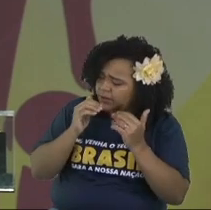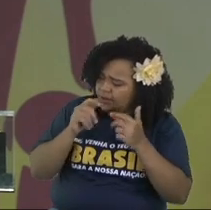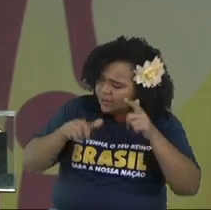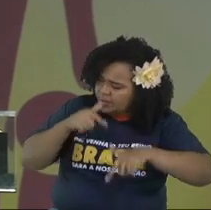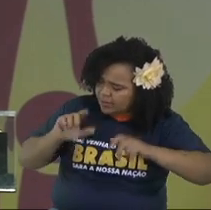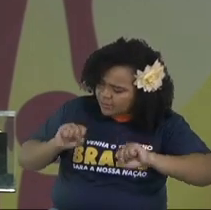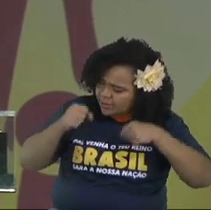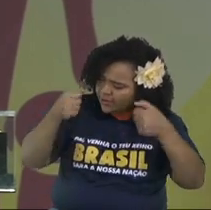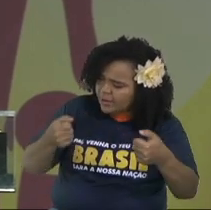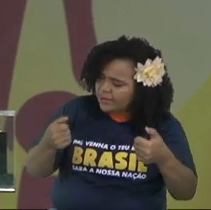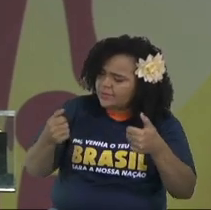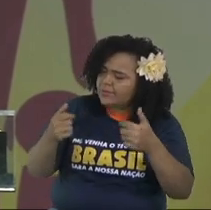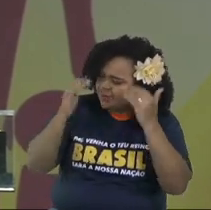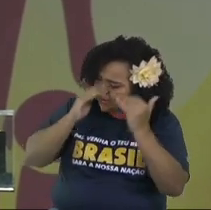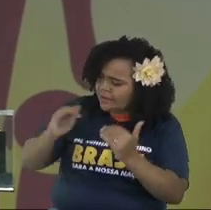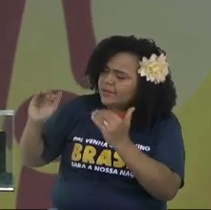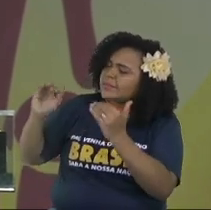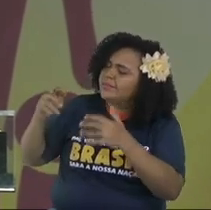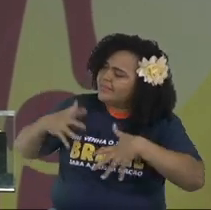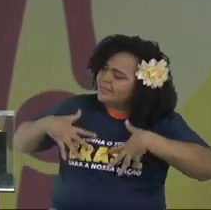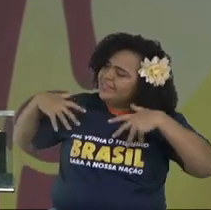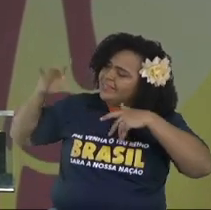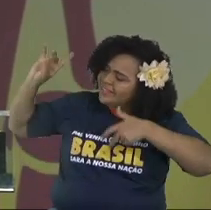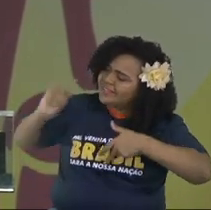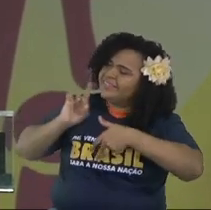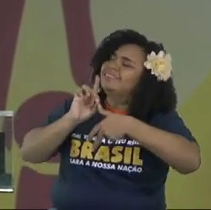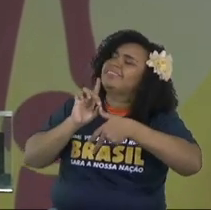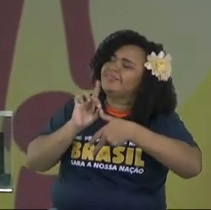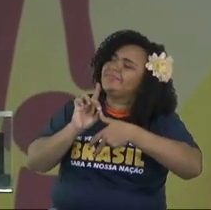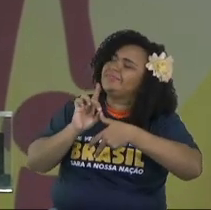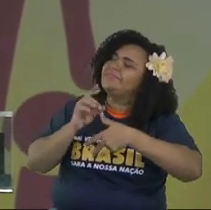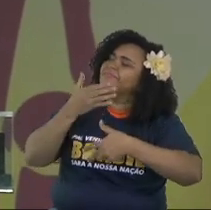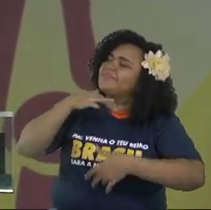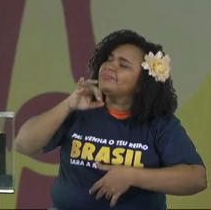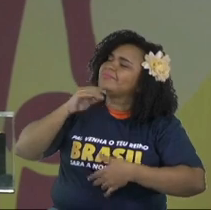hard work obedience and rejoice in your